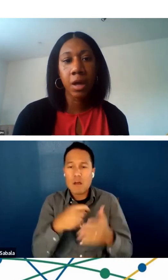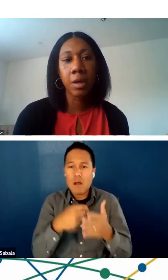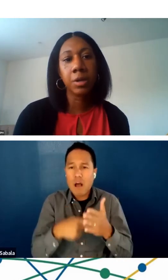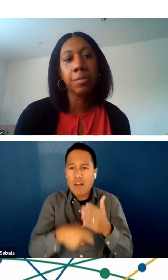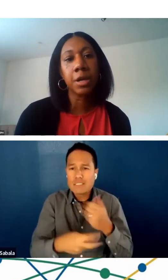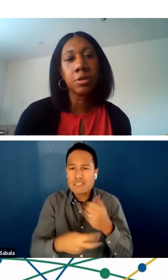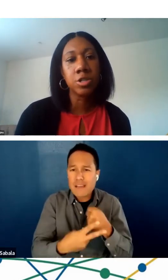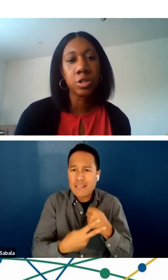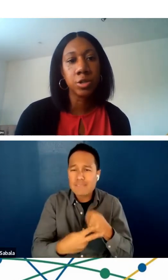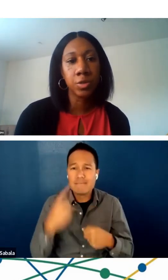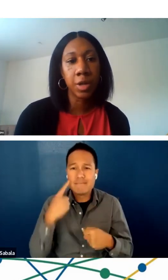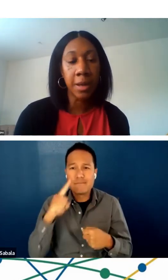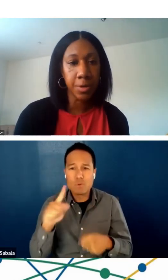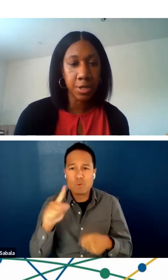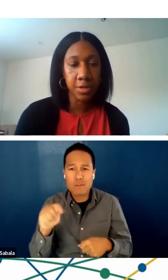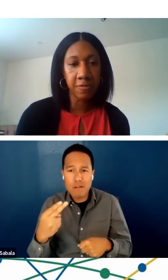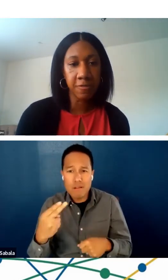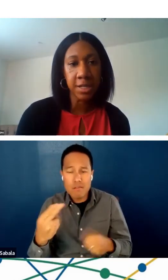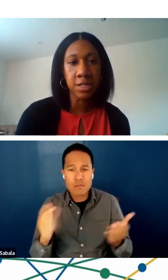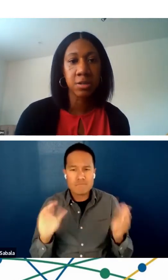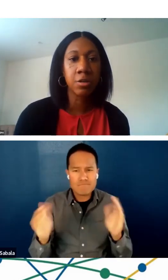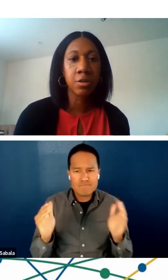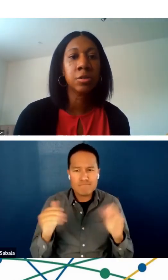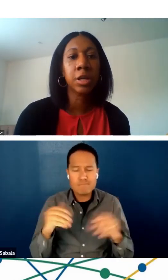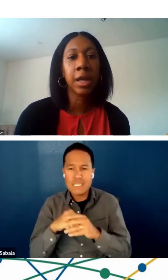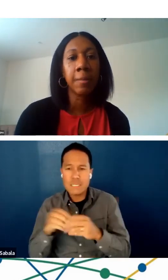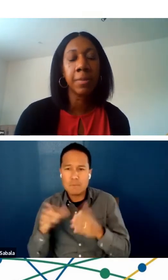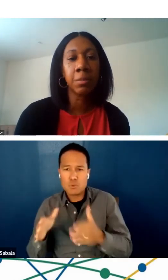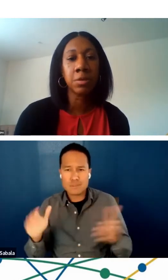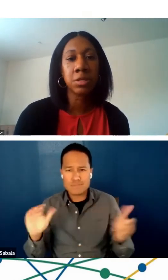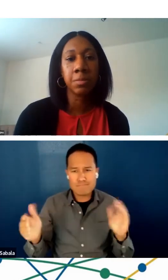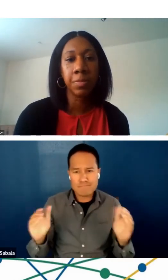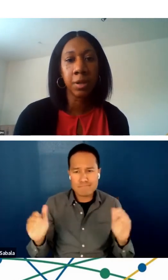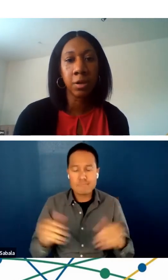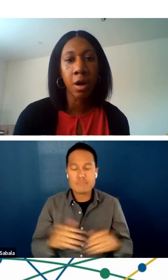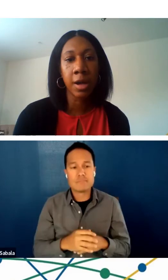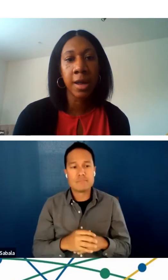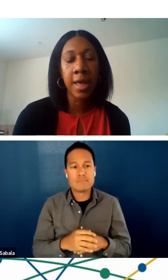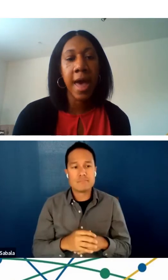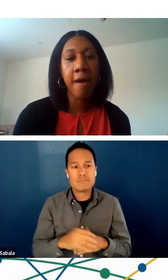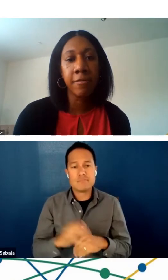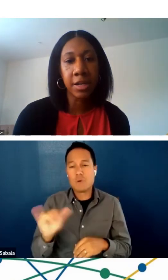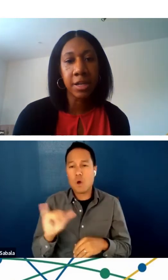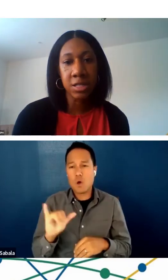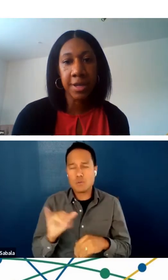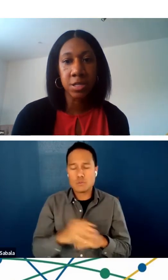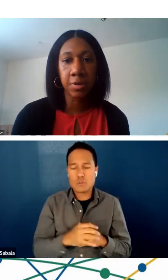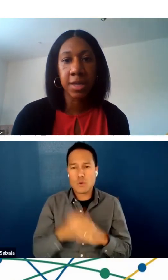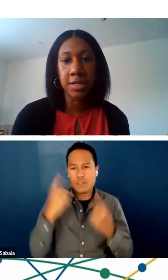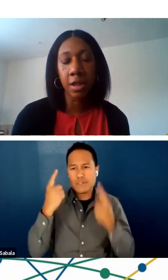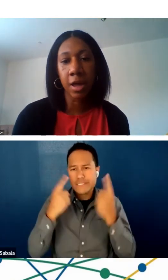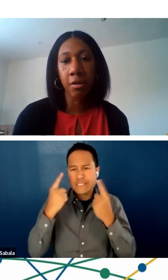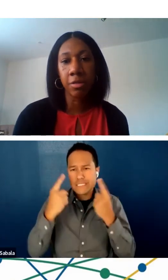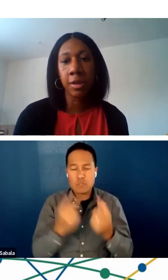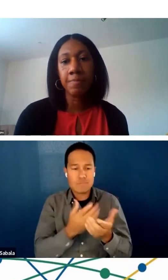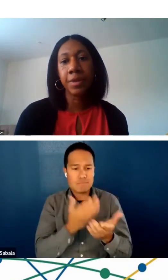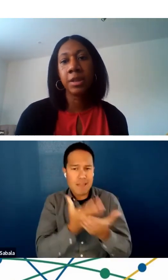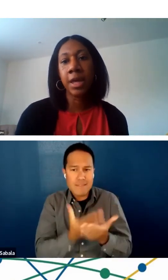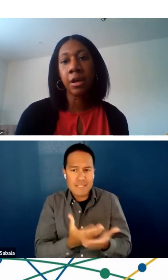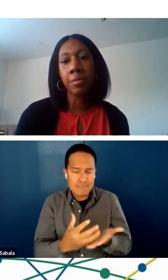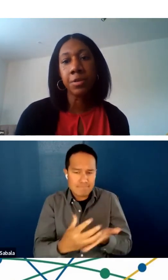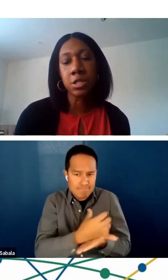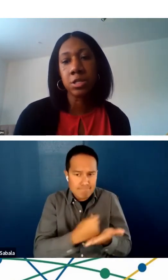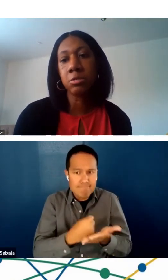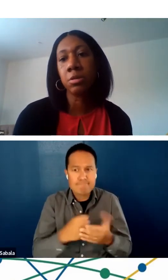are compared to in-person visits, also looking at being able to build on evidence-based within telehealth.